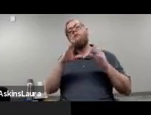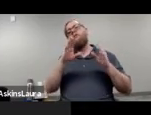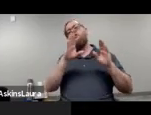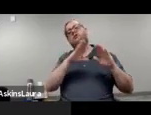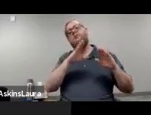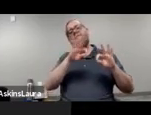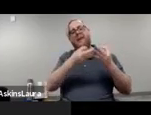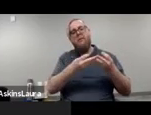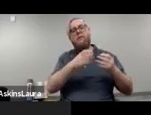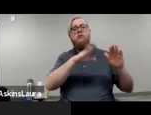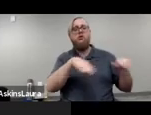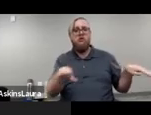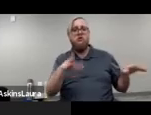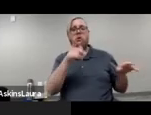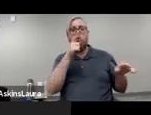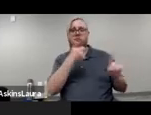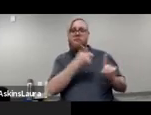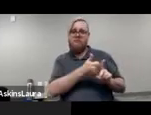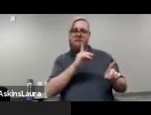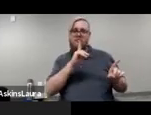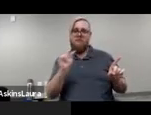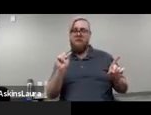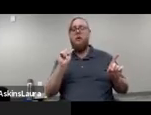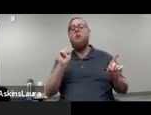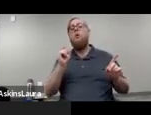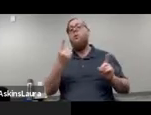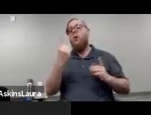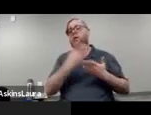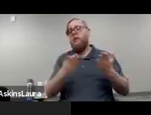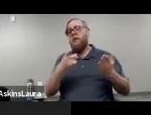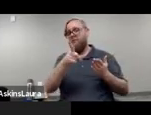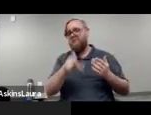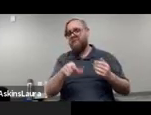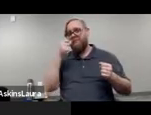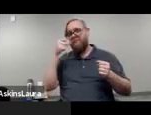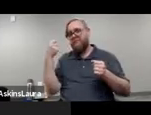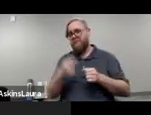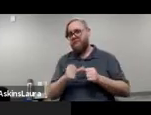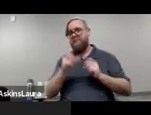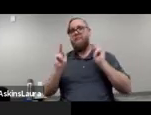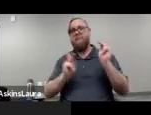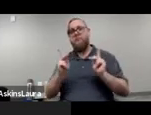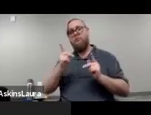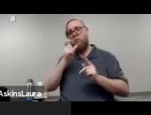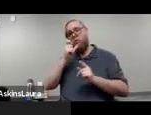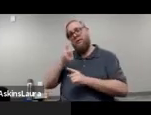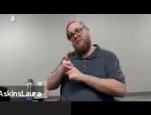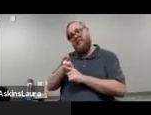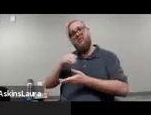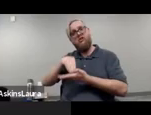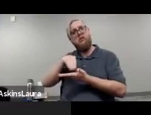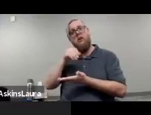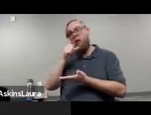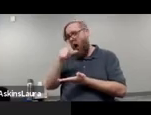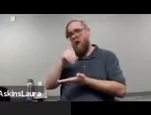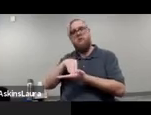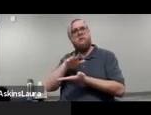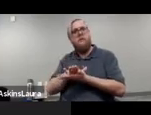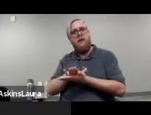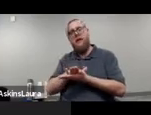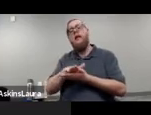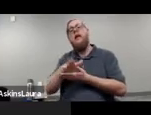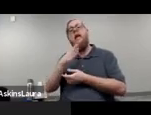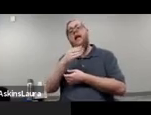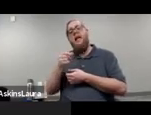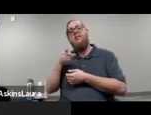disabilities. So one thing that we should note is that people who are undocumented who have developmental disabilities have a right